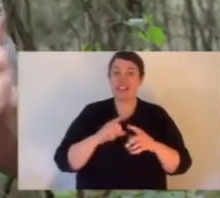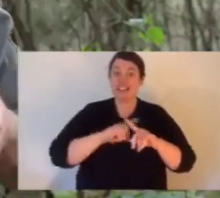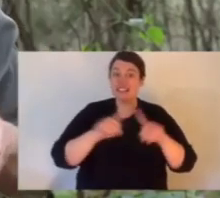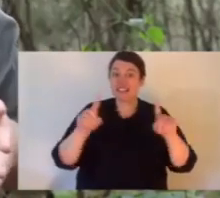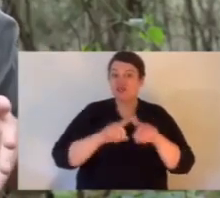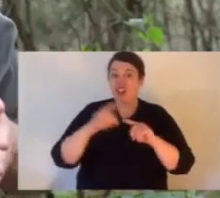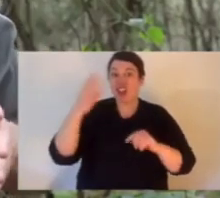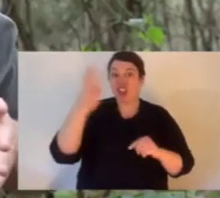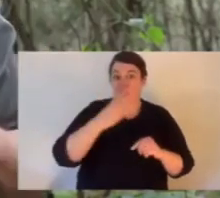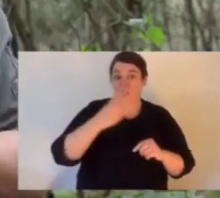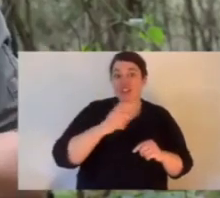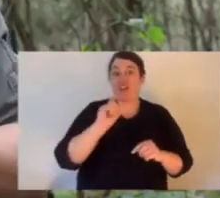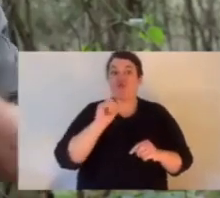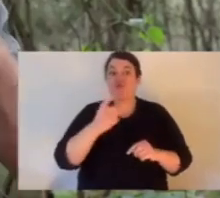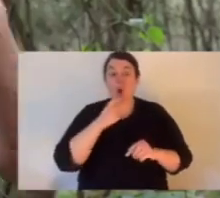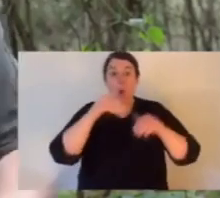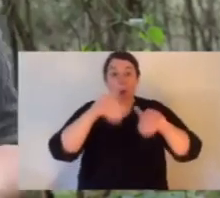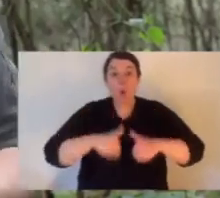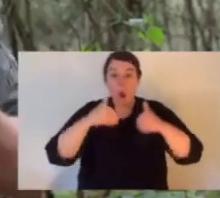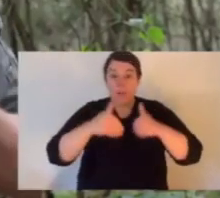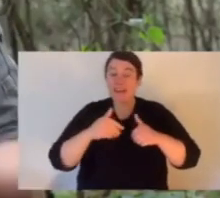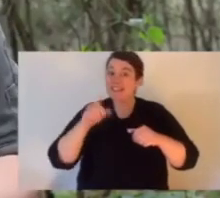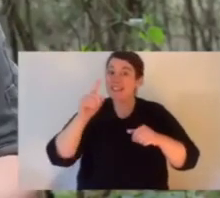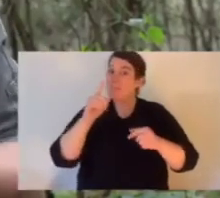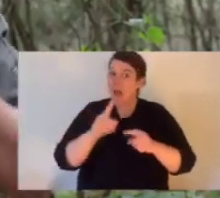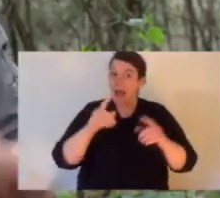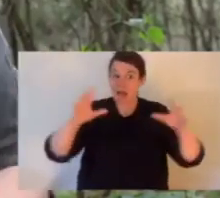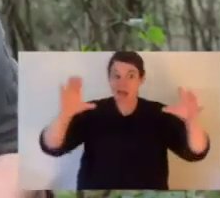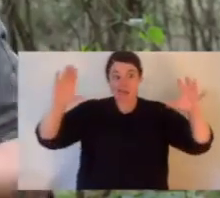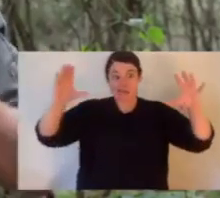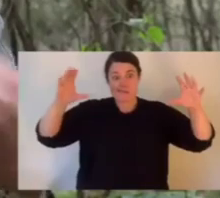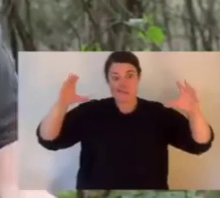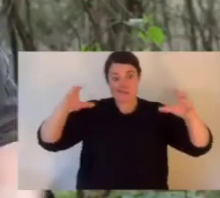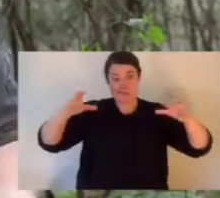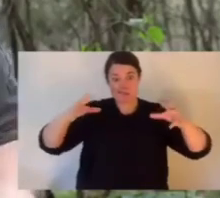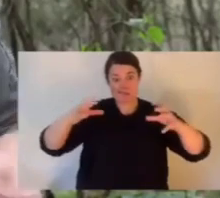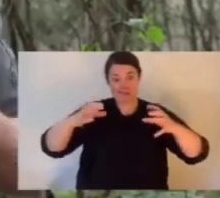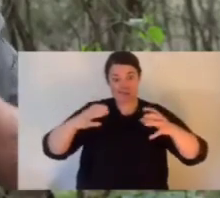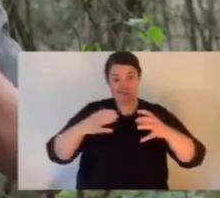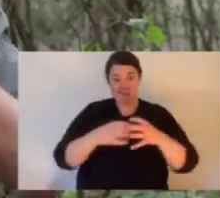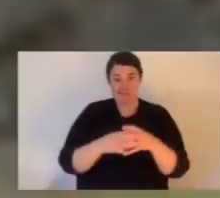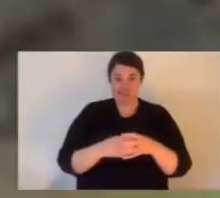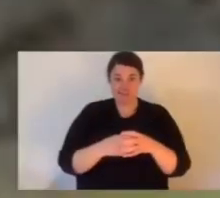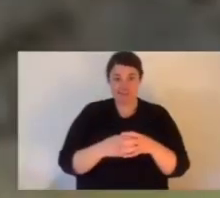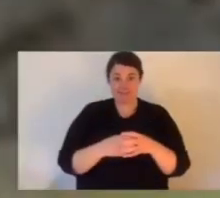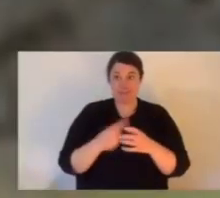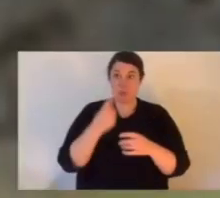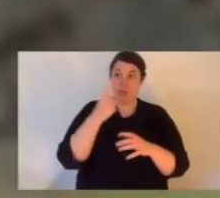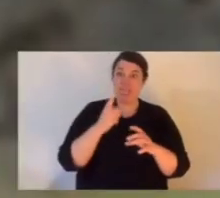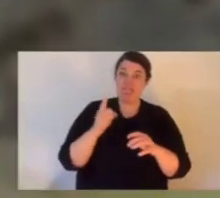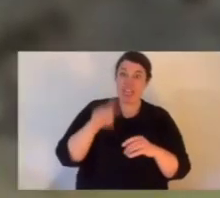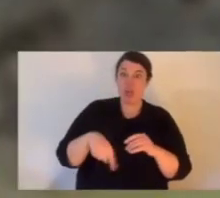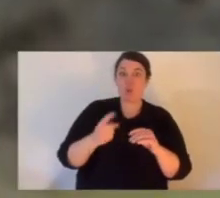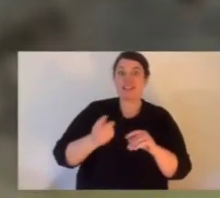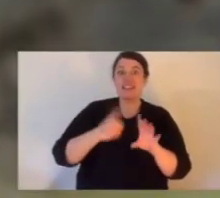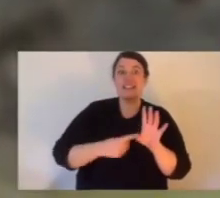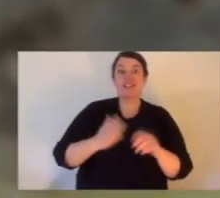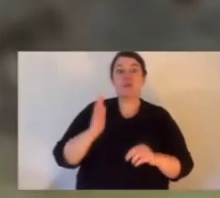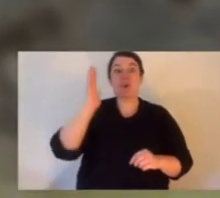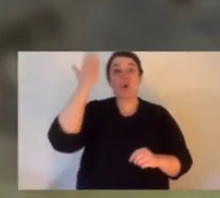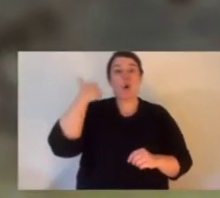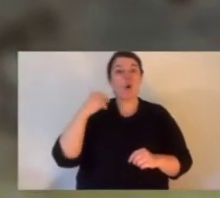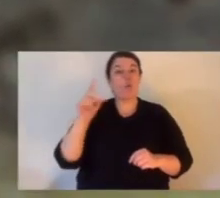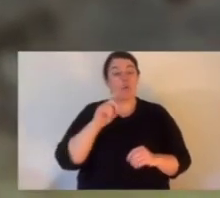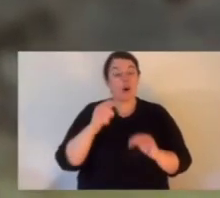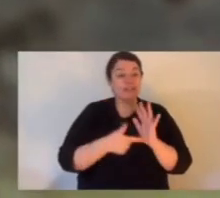tropics, although it's not quite tropical there, the fox doesn't like the heat so there's not as many foxes. But as a species they're quite endangered.